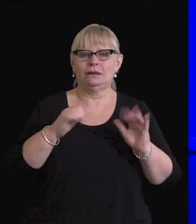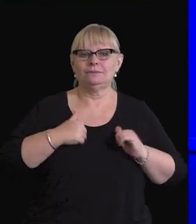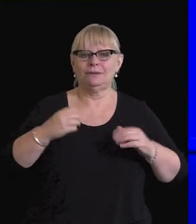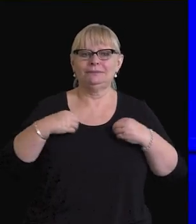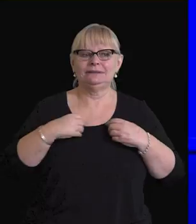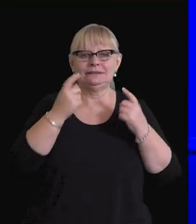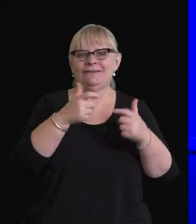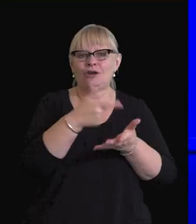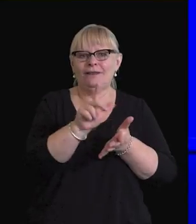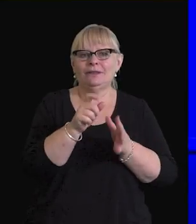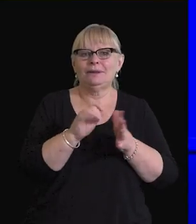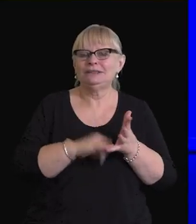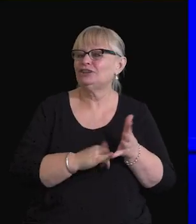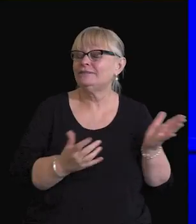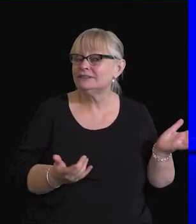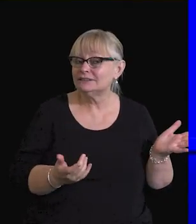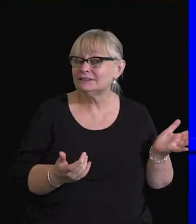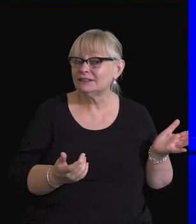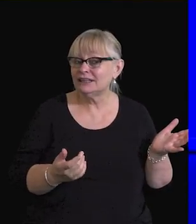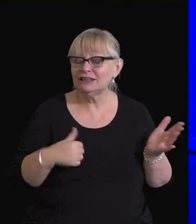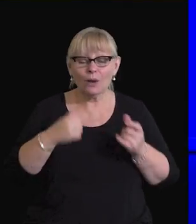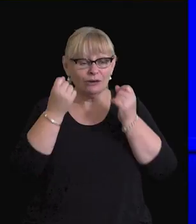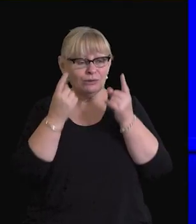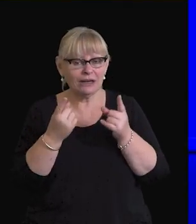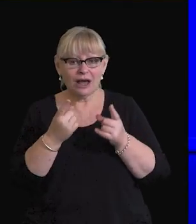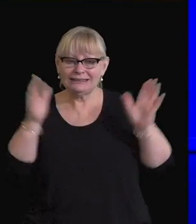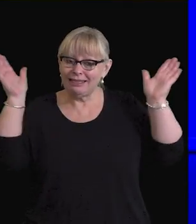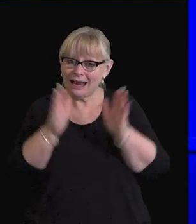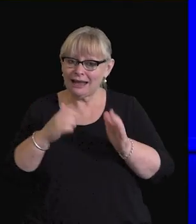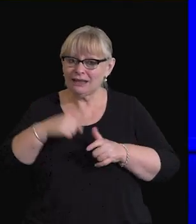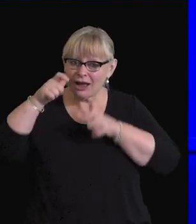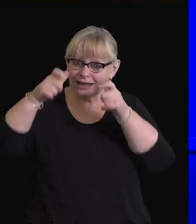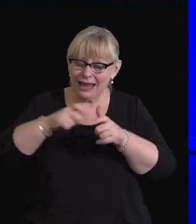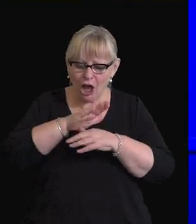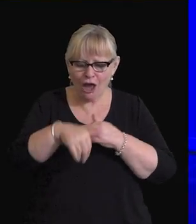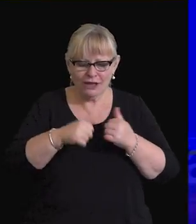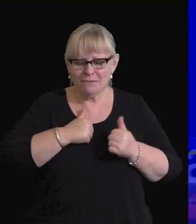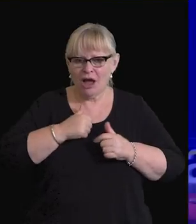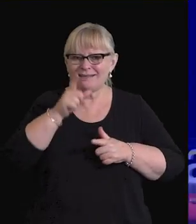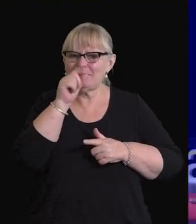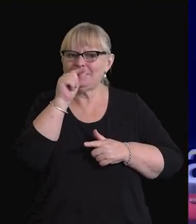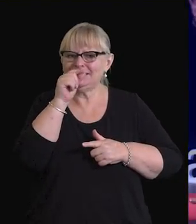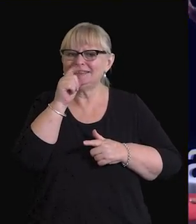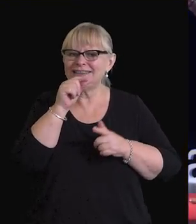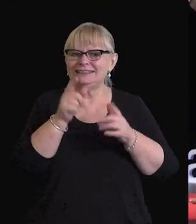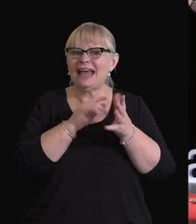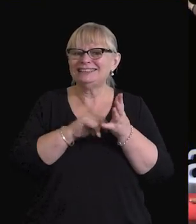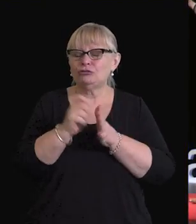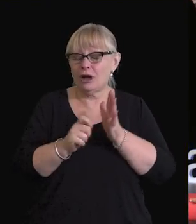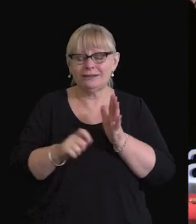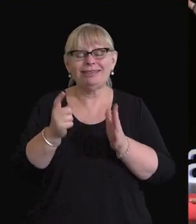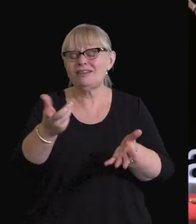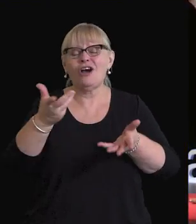I was doing. See, I've realised that the less I care about what I think about my capabilities as a writer, the more